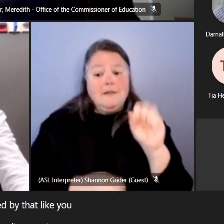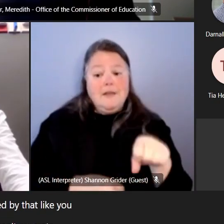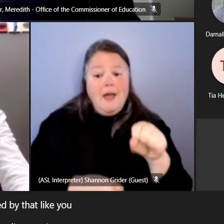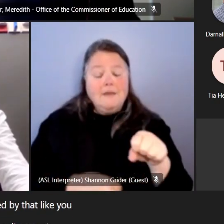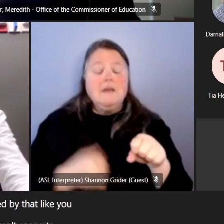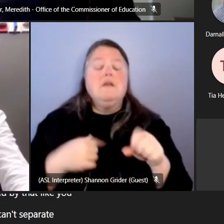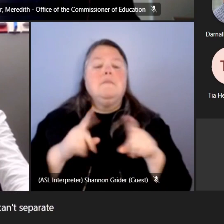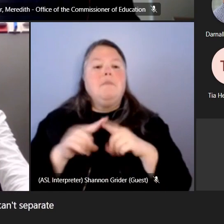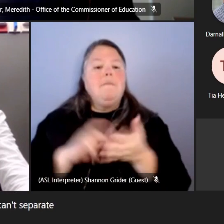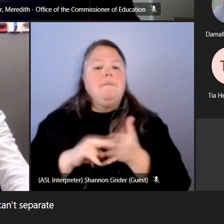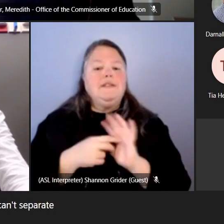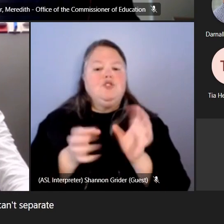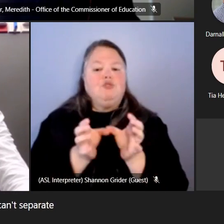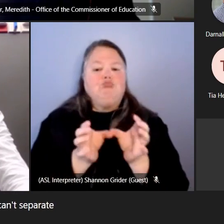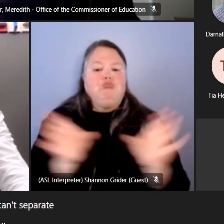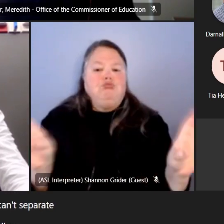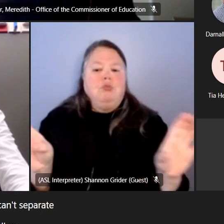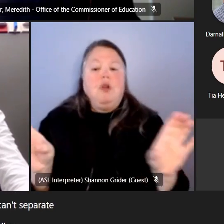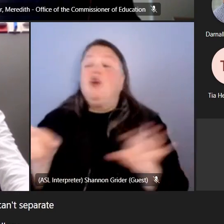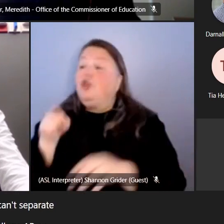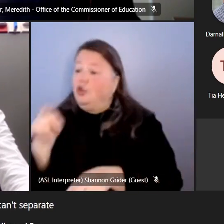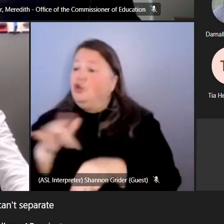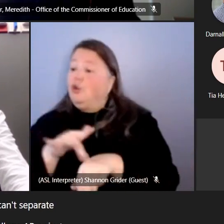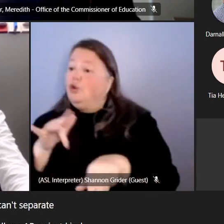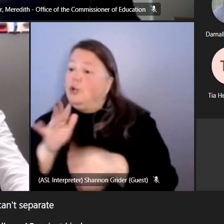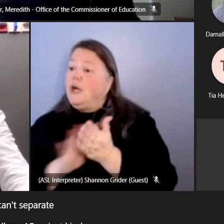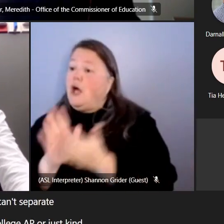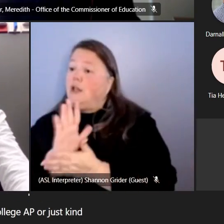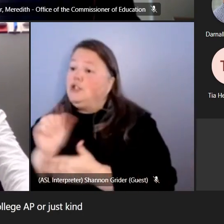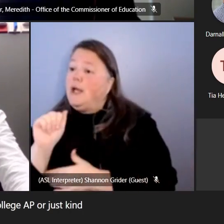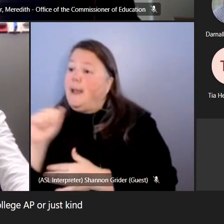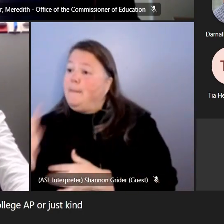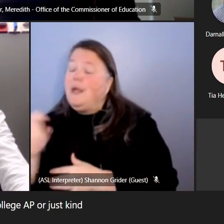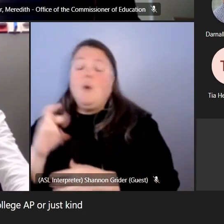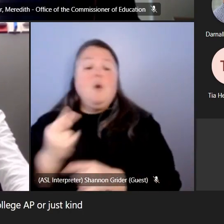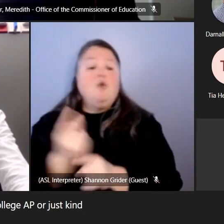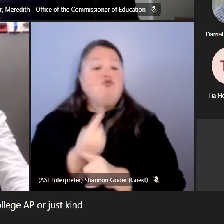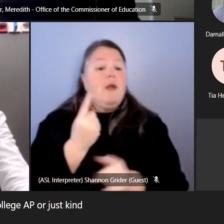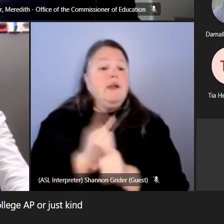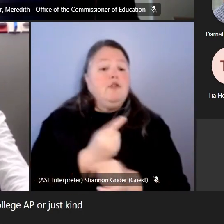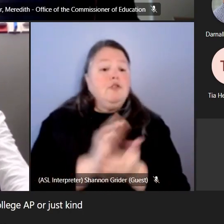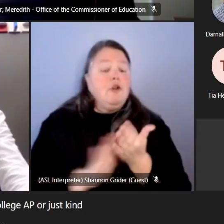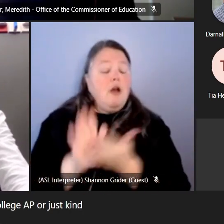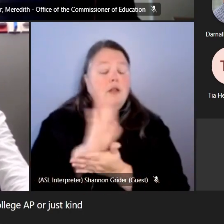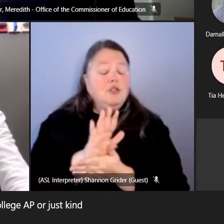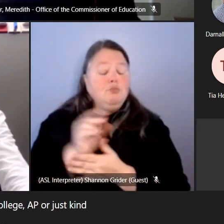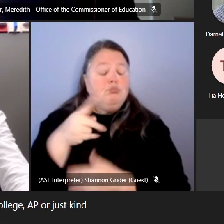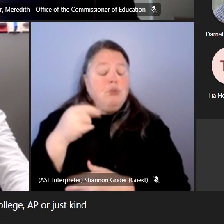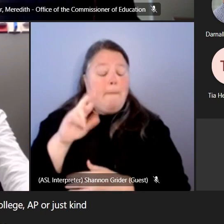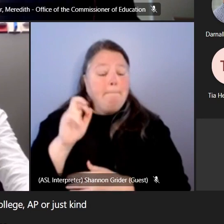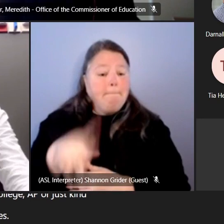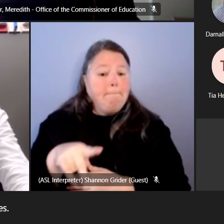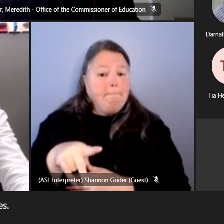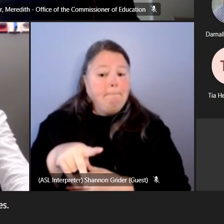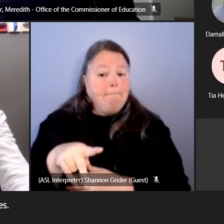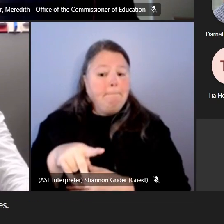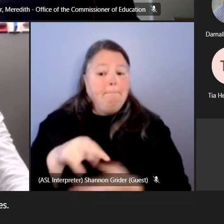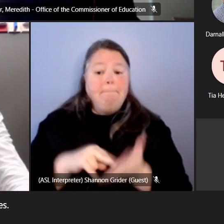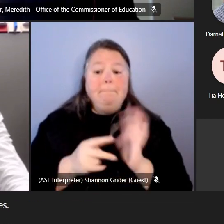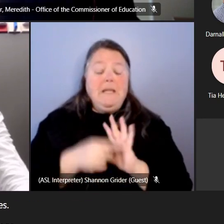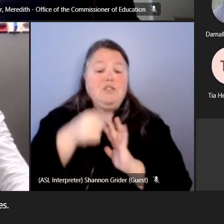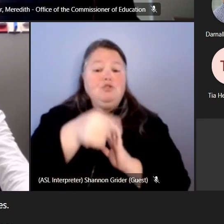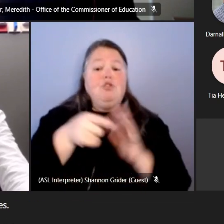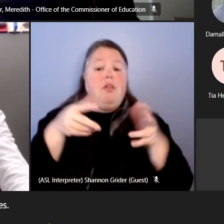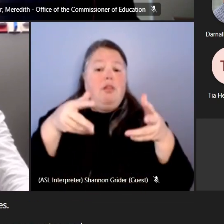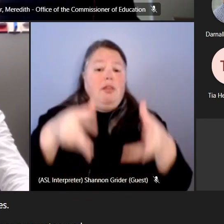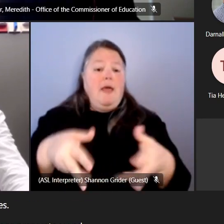everybody based upon your early college ap or just kind of like regular college preparatory classes and so you're basically left with the